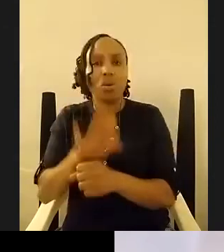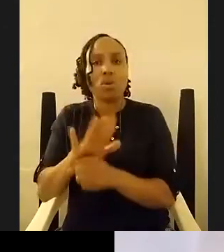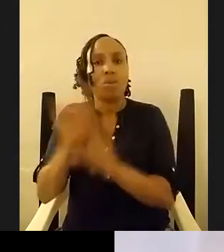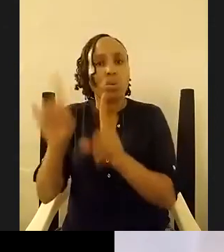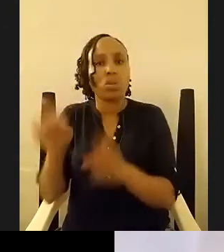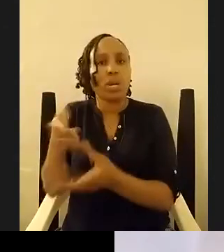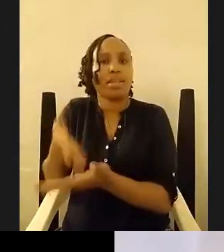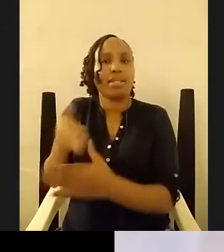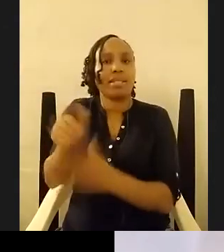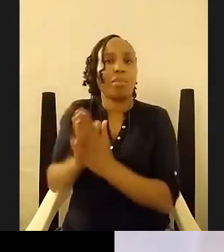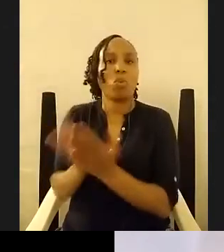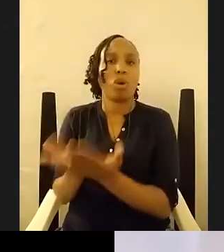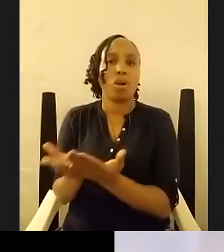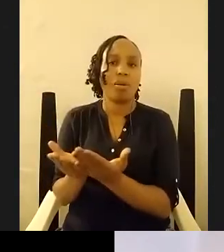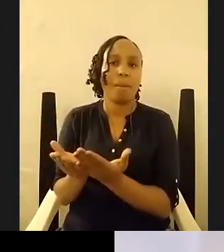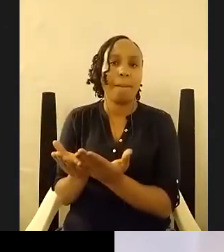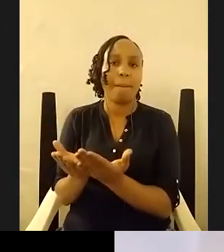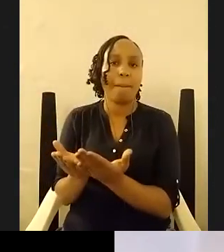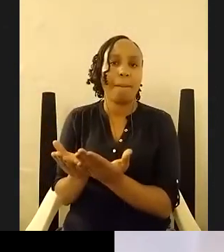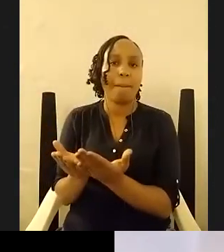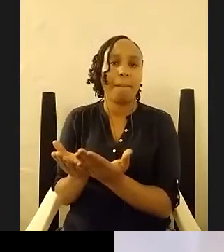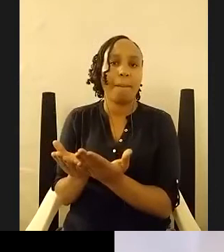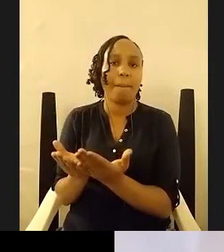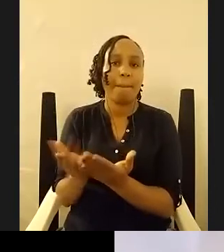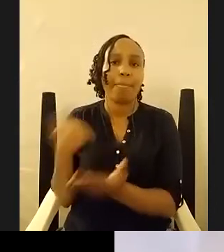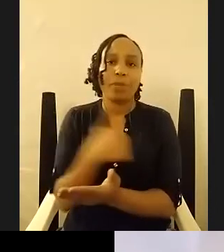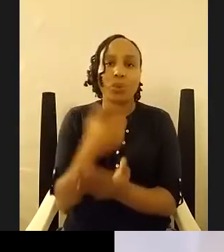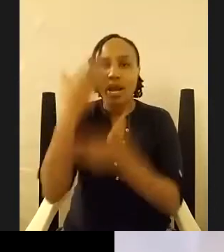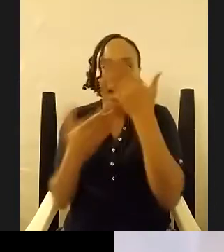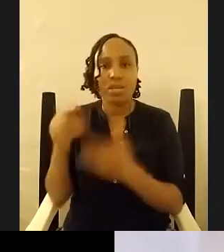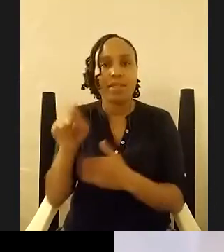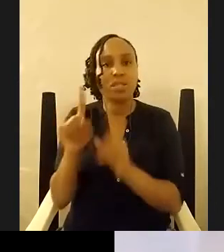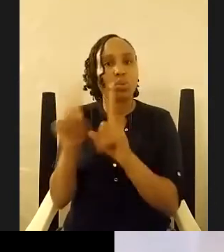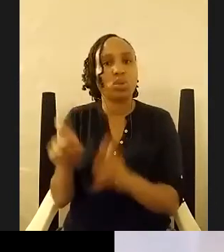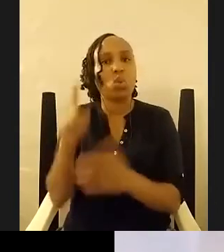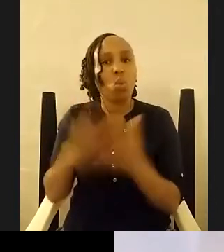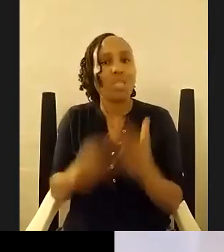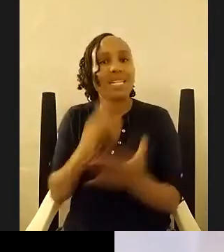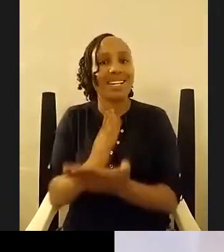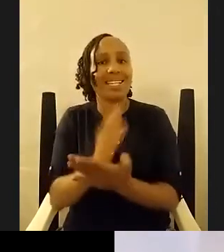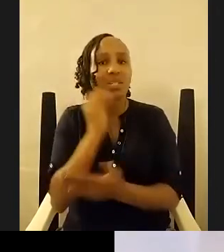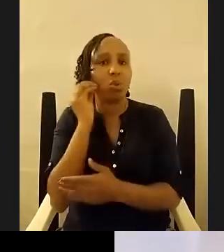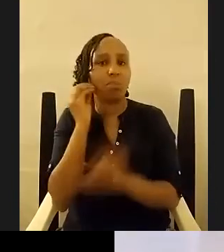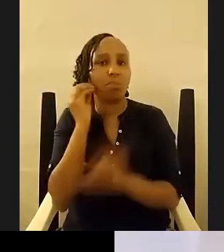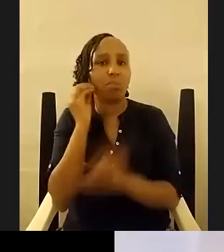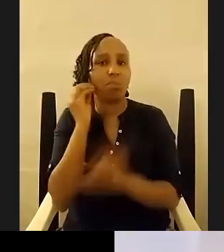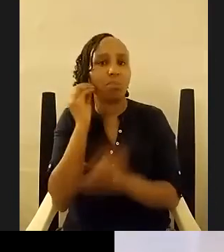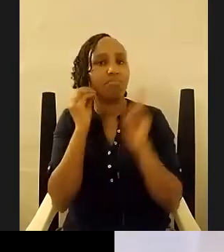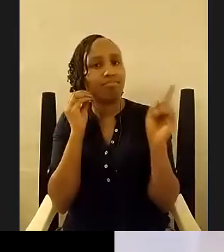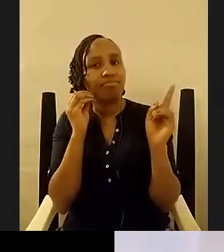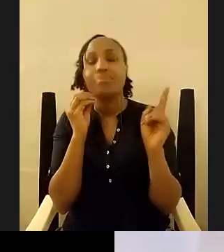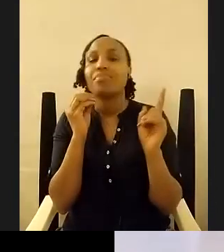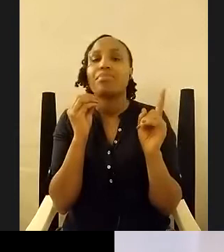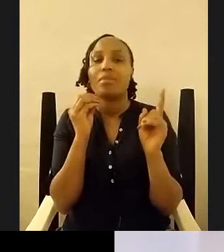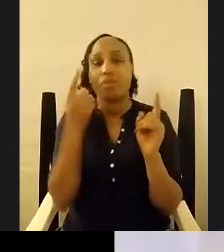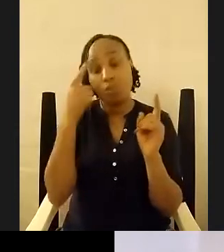we we encounter this question of what really is home you know yeah and you know i mean for me home will always be